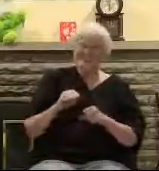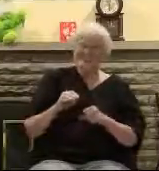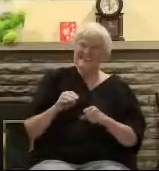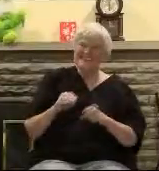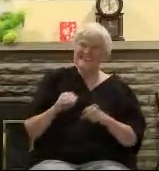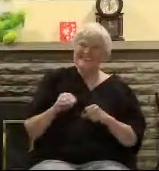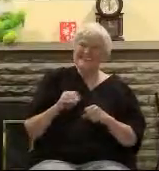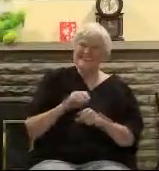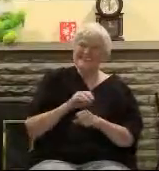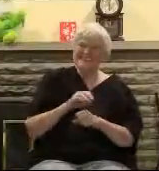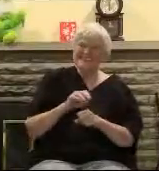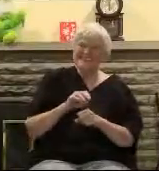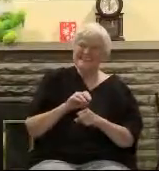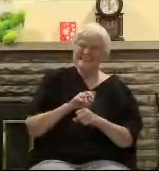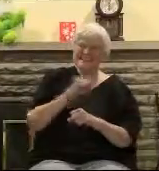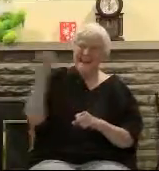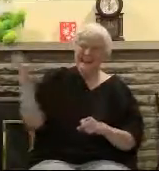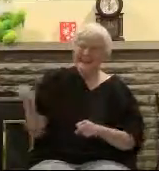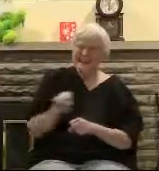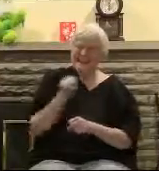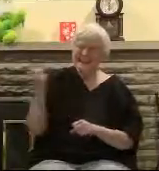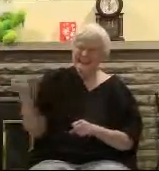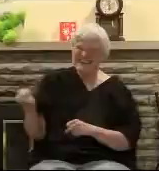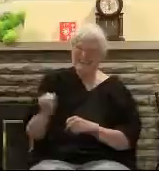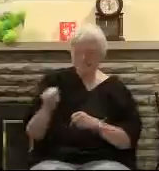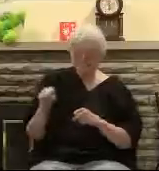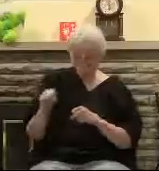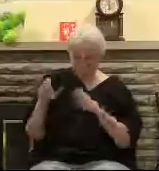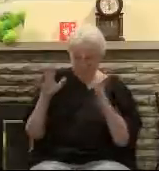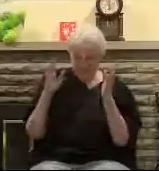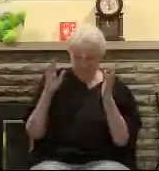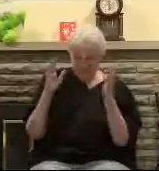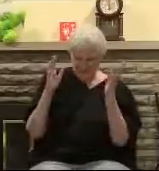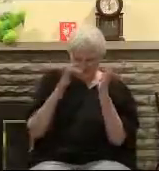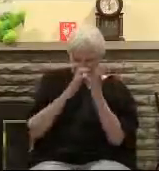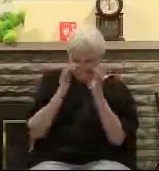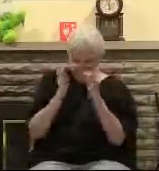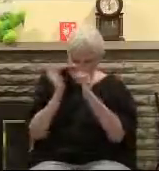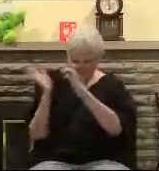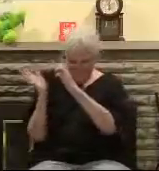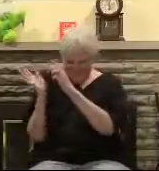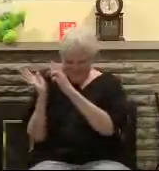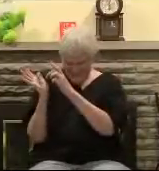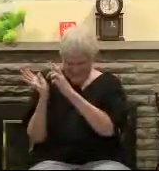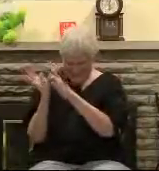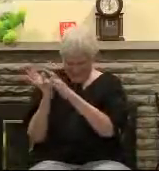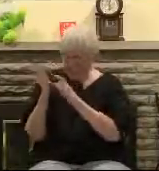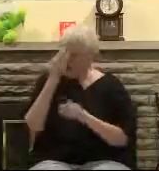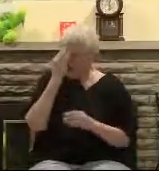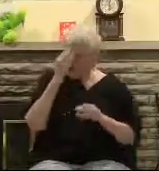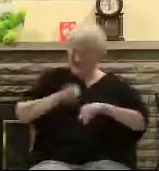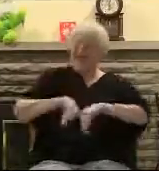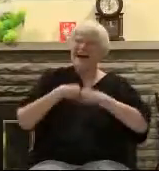sunset to sunset. And so he rose from the dead Sunday morning but it could have been by